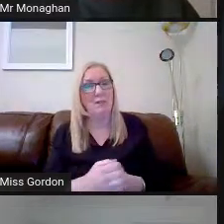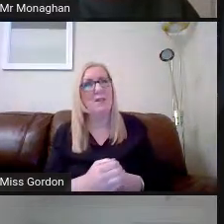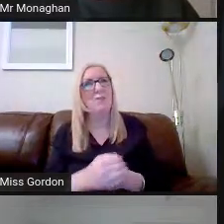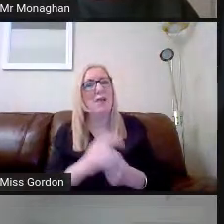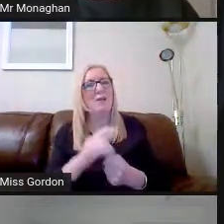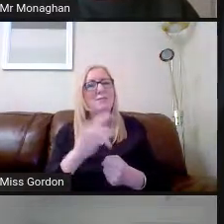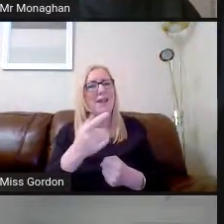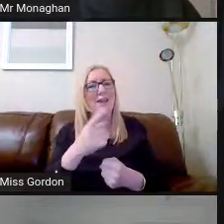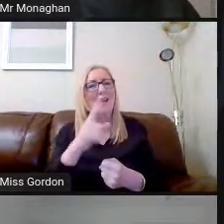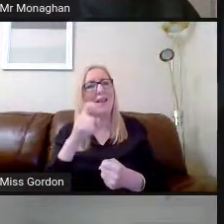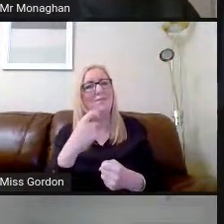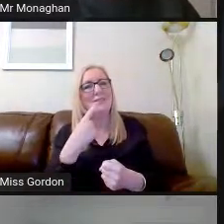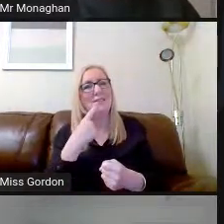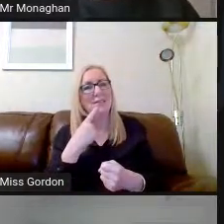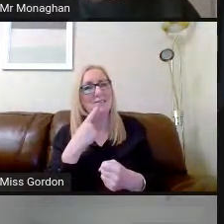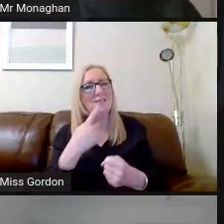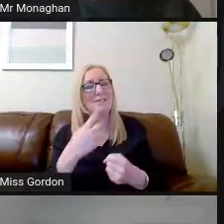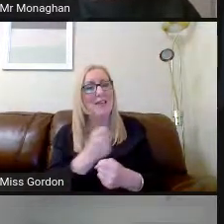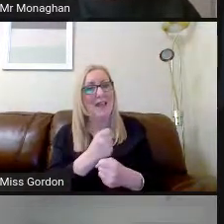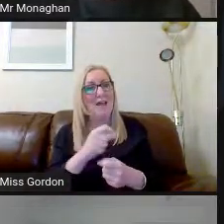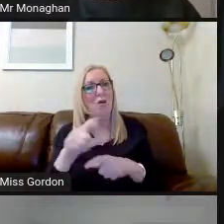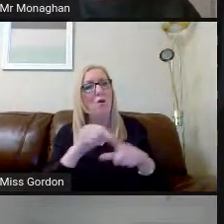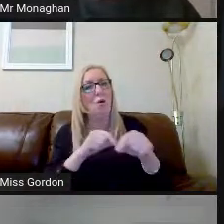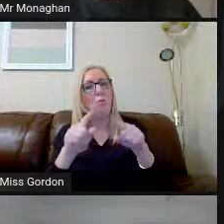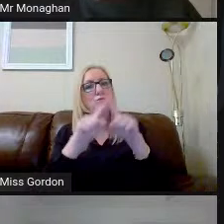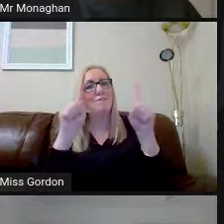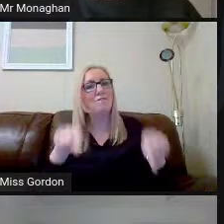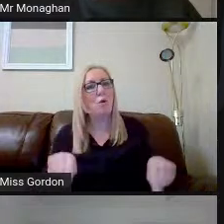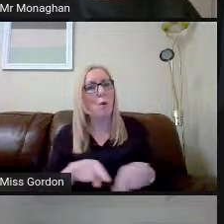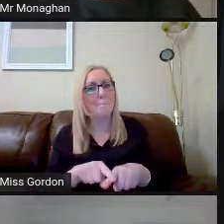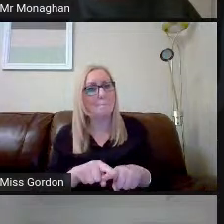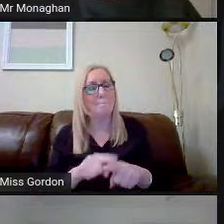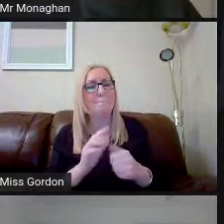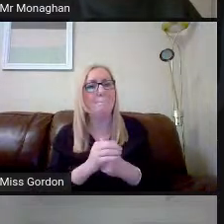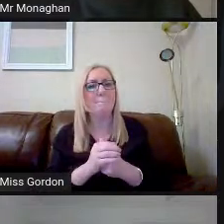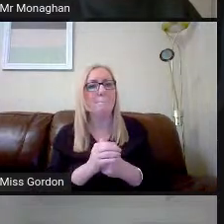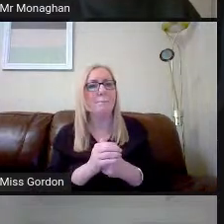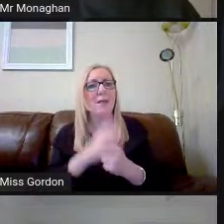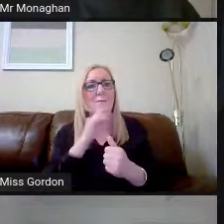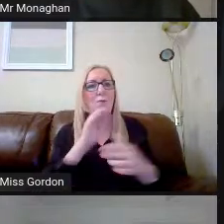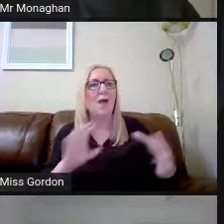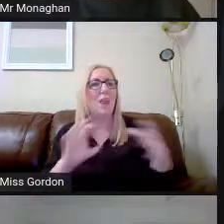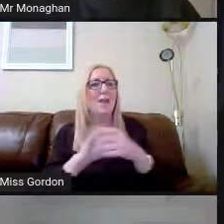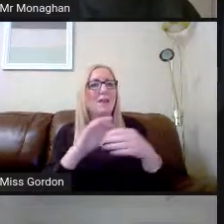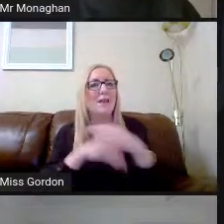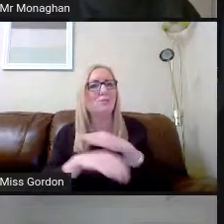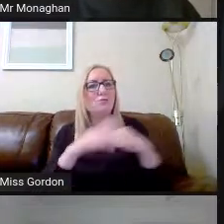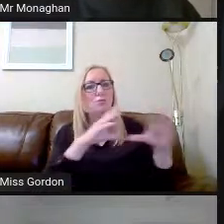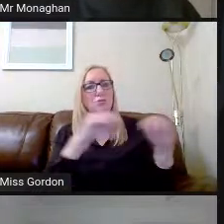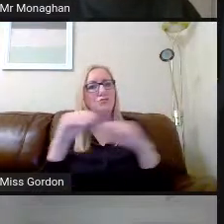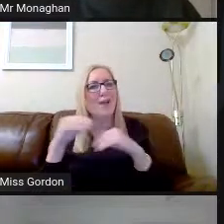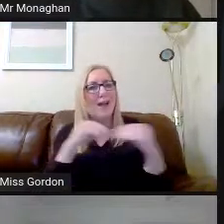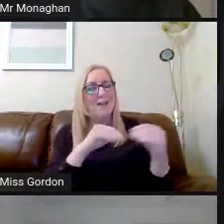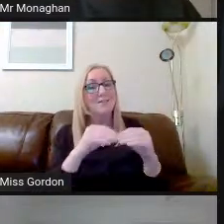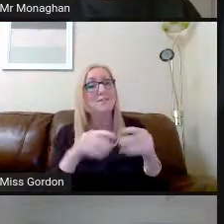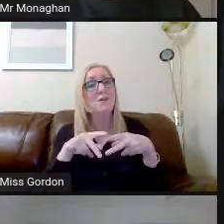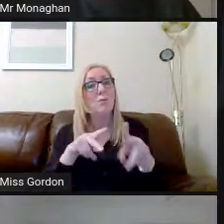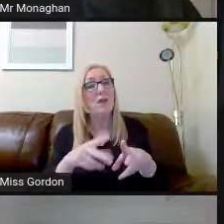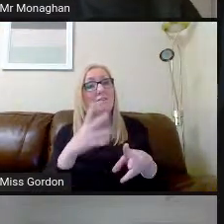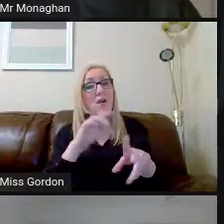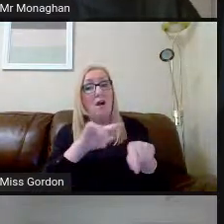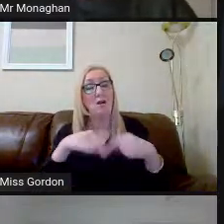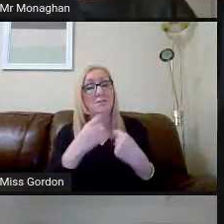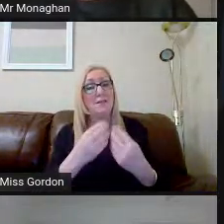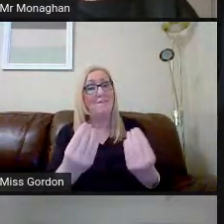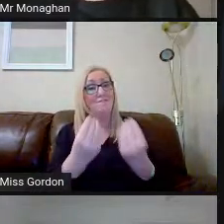to get the option form into us. Now, I've just sent a link into the chat. This is just a wee way for us to get a wee bit of feedback on